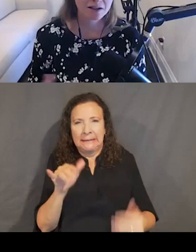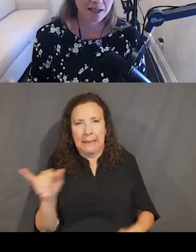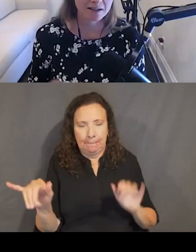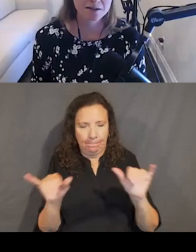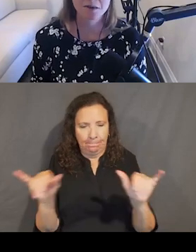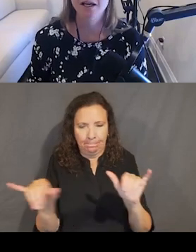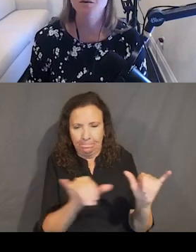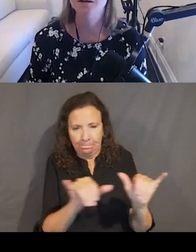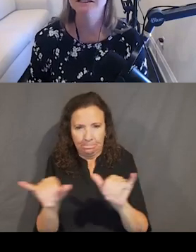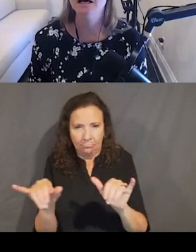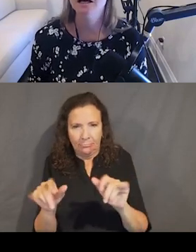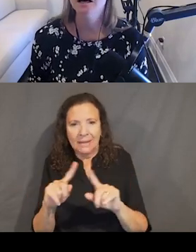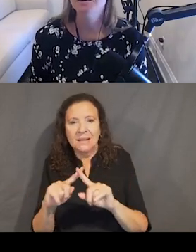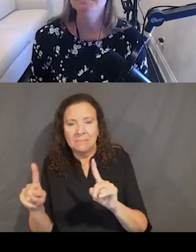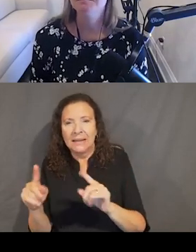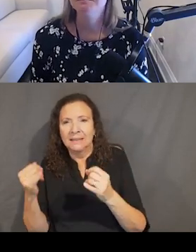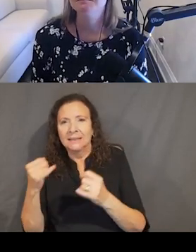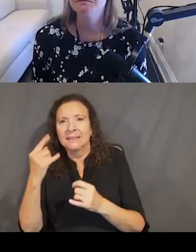indicator. Again, it's a WCAG requirement.